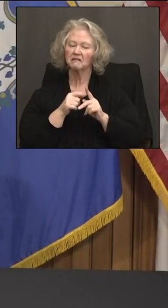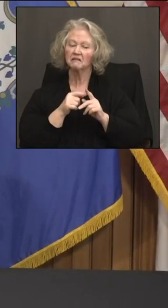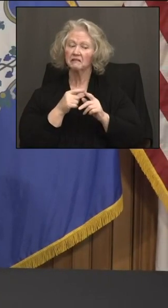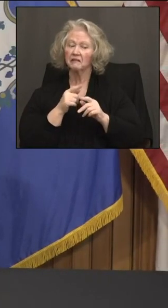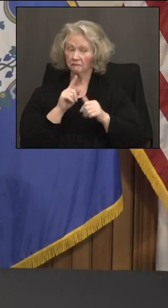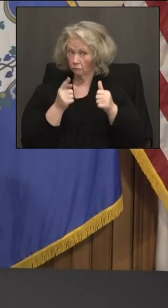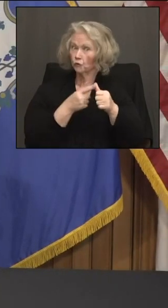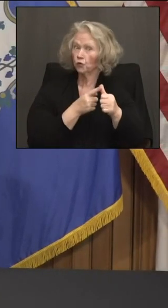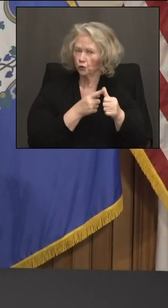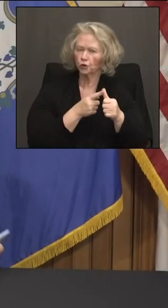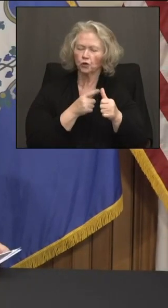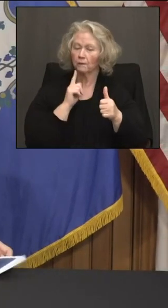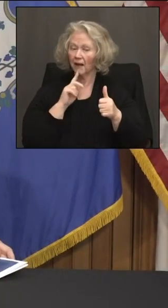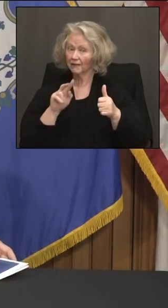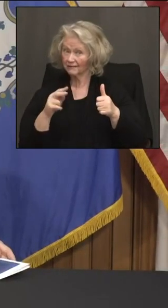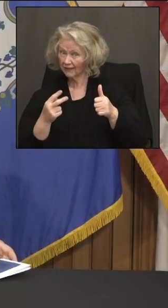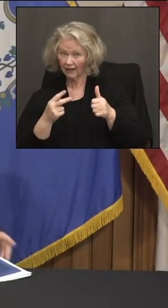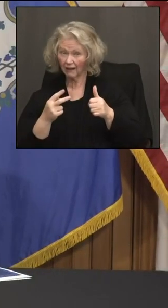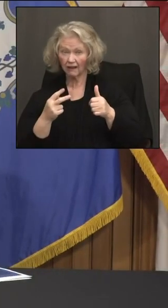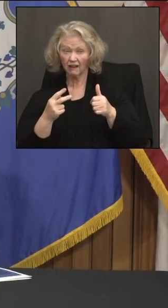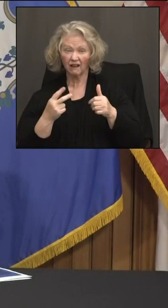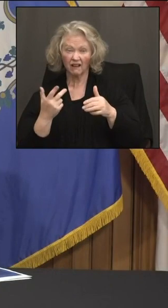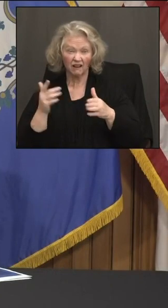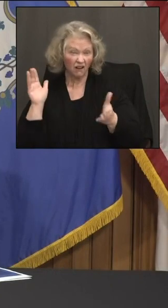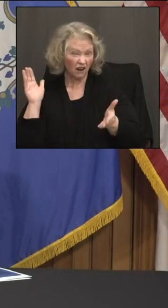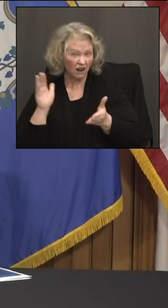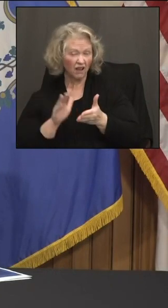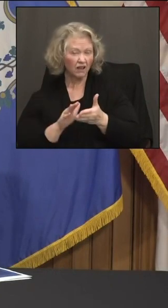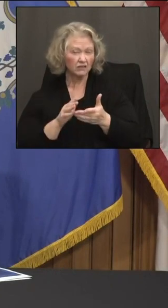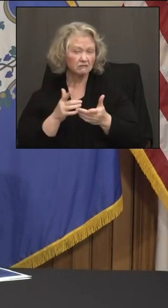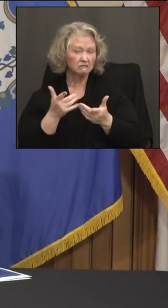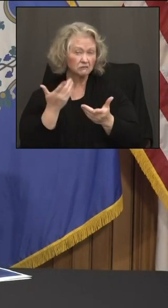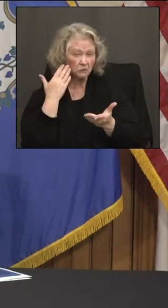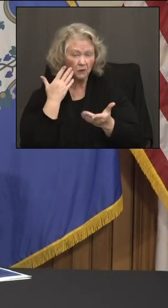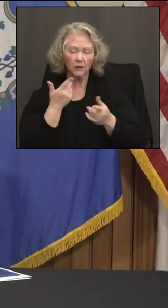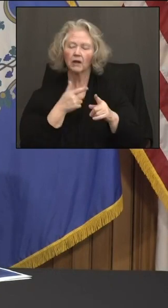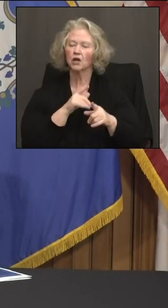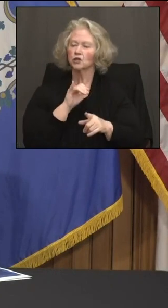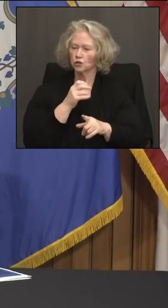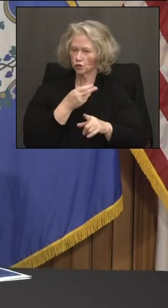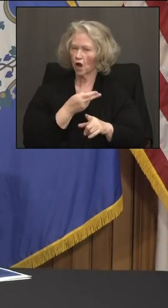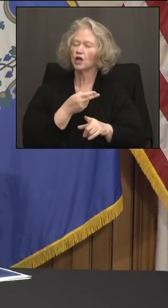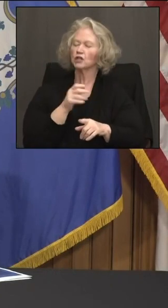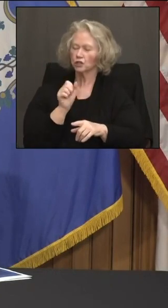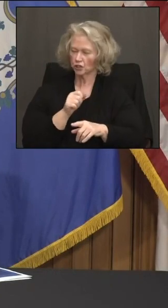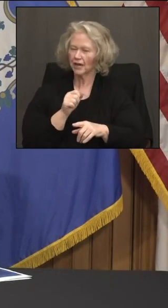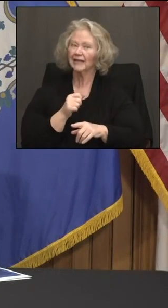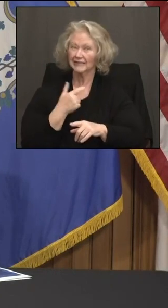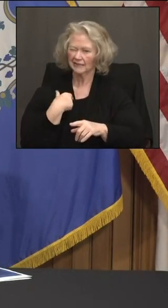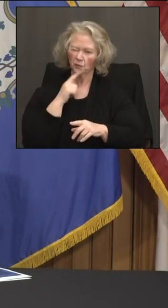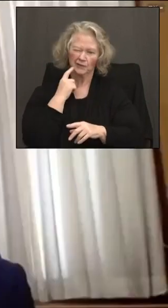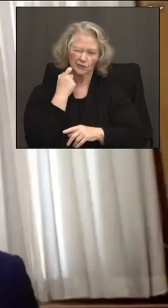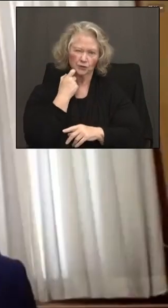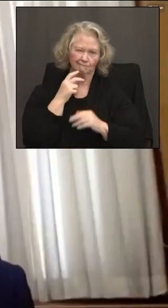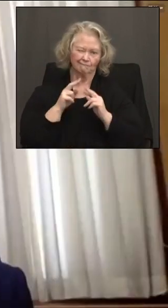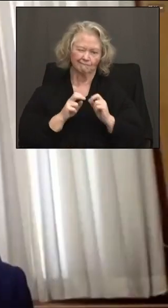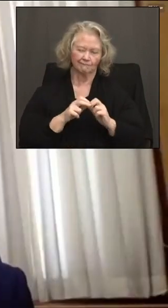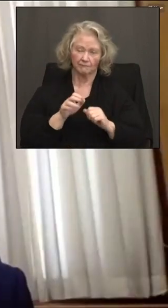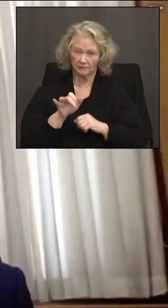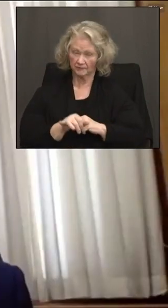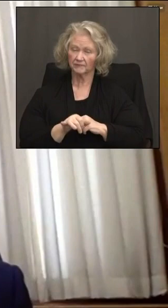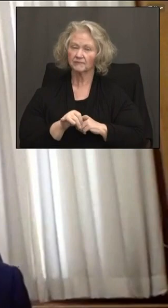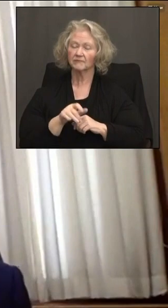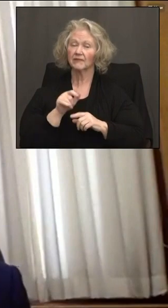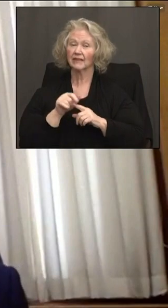Are there stats available on that? Josh, you have those numbers? Yeah, there are. We were actually just looking at this earlier today. We've got